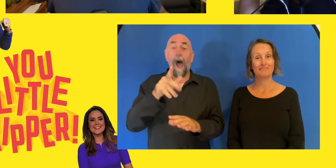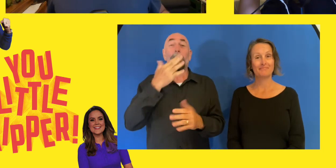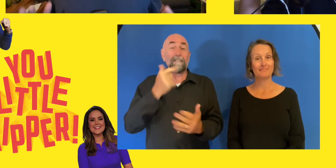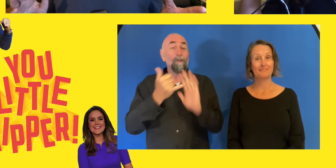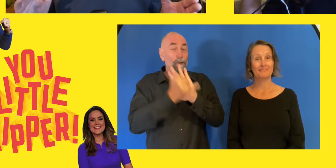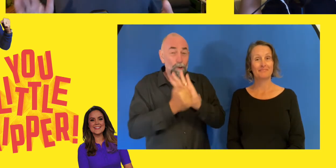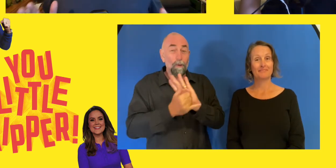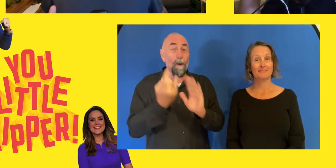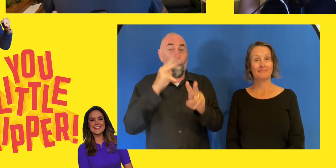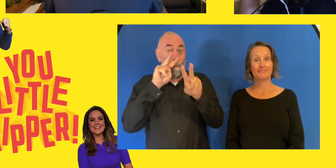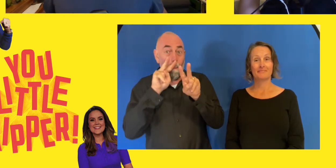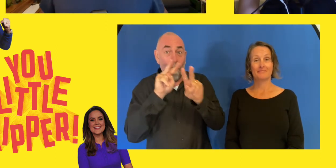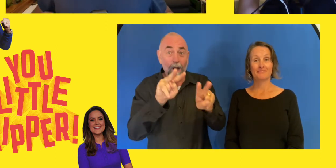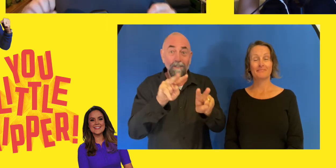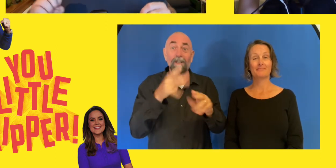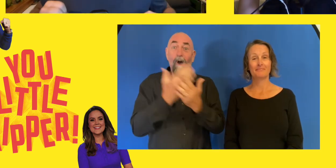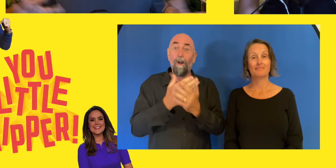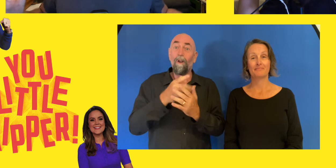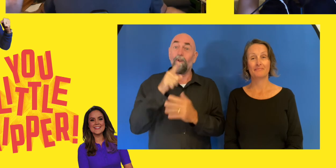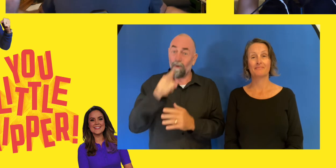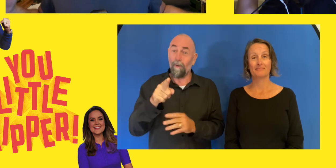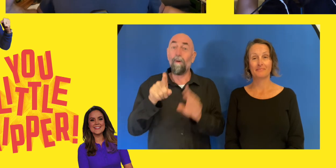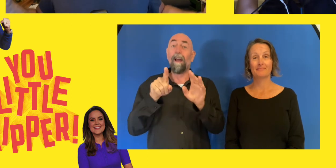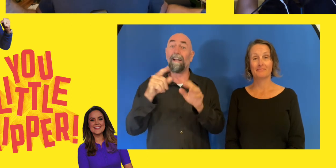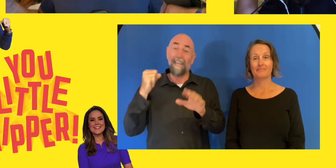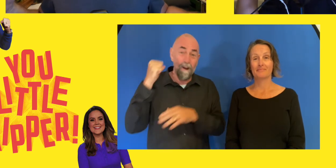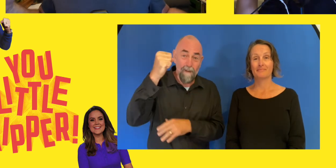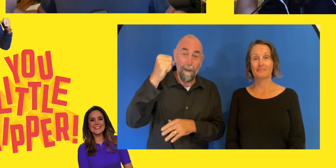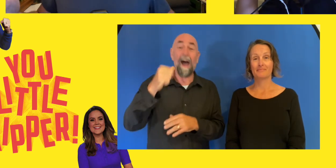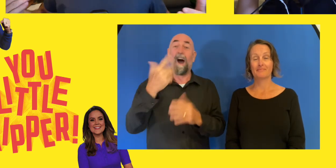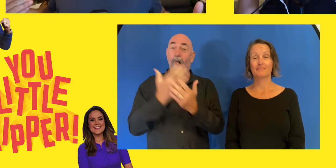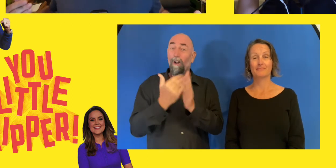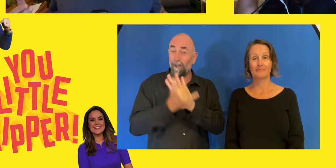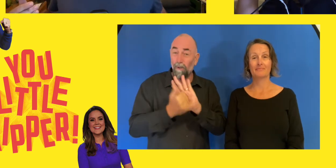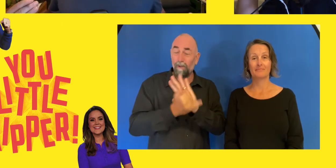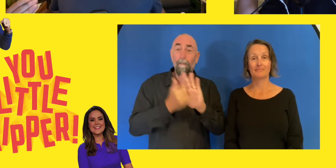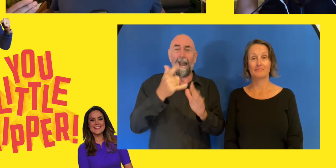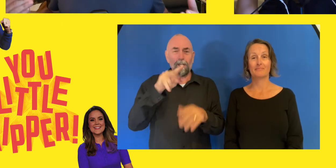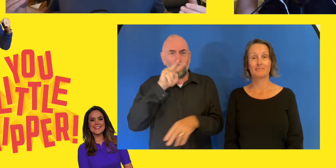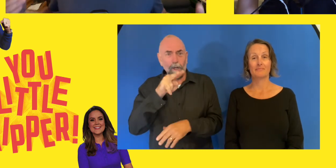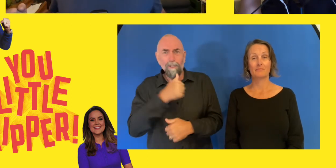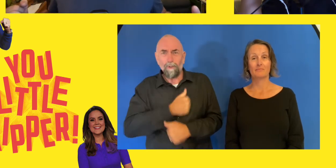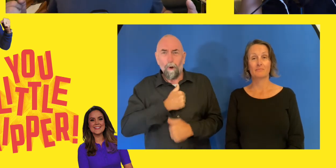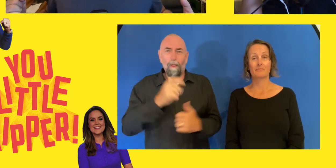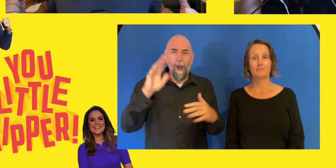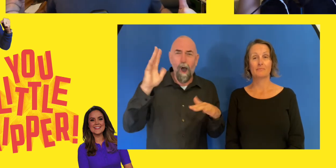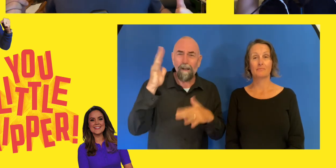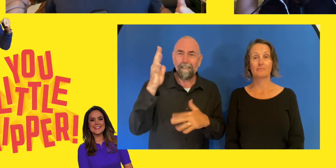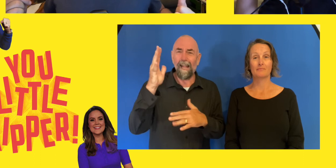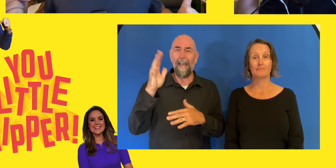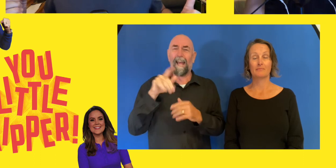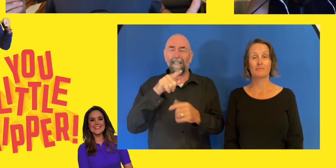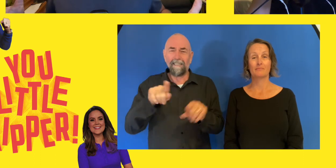for the show that's on YouTube as well. Enjoy a bit of Auslan. Enjoy a bit of the hilarity of me and Georgie's,